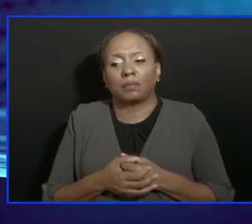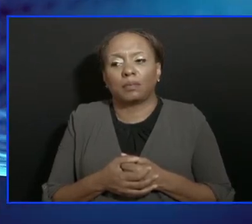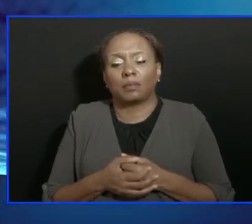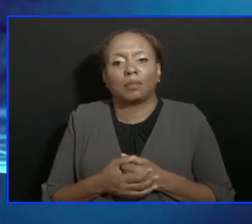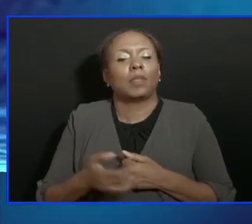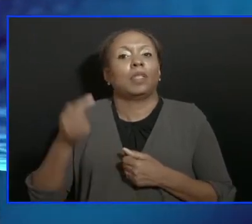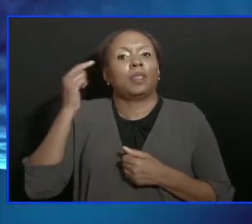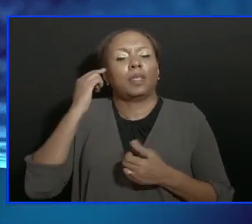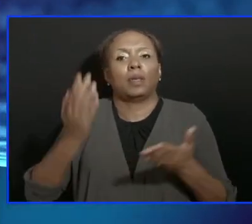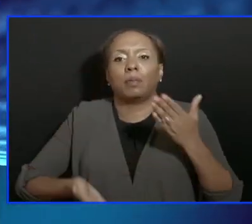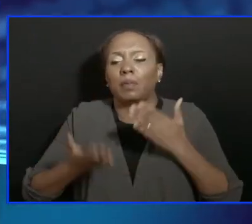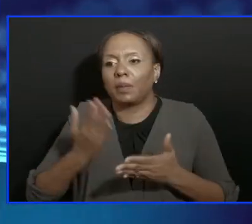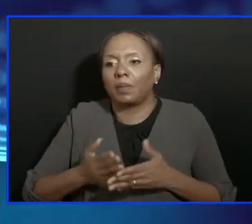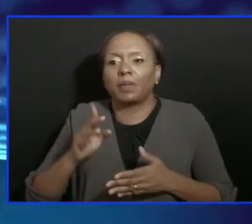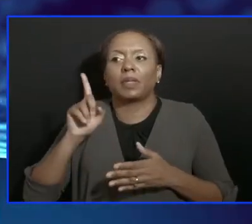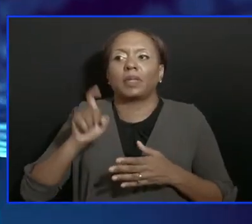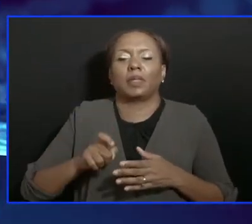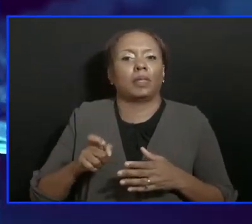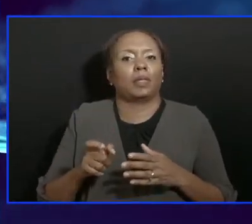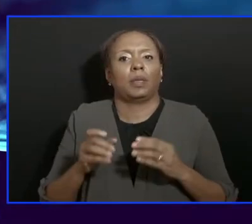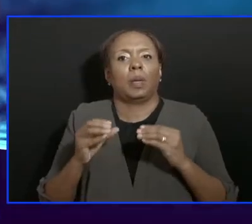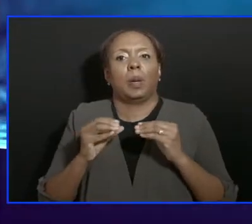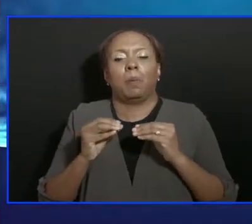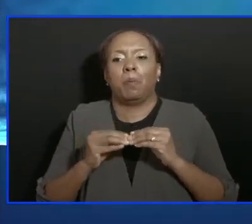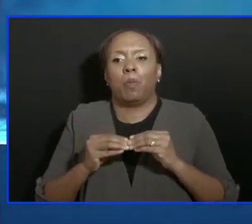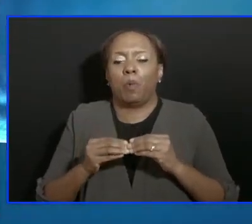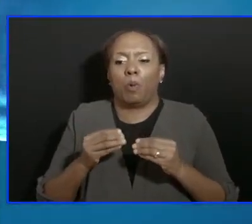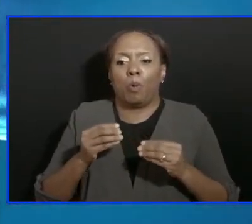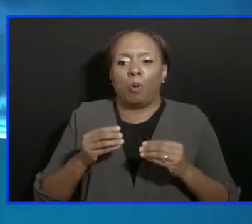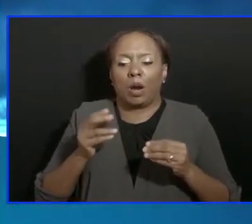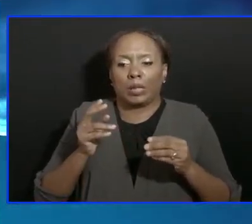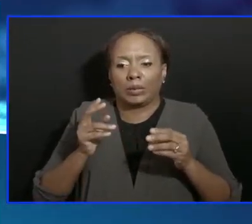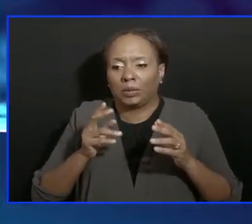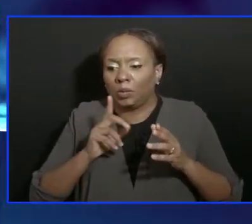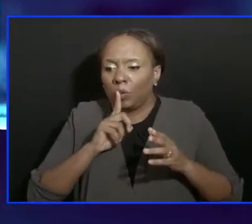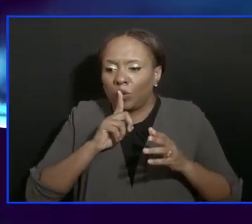Could you address those concerns as raised by them, please?